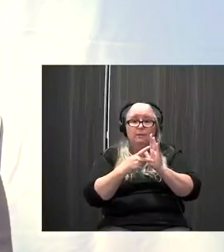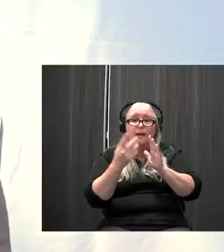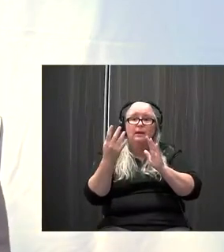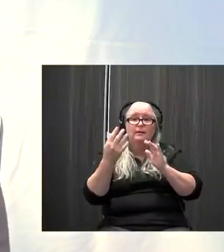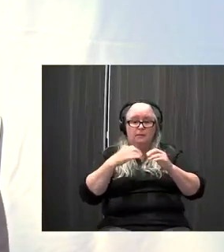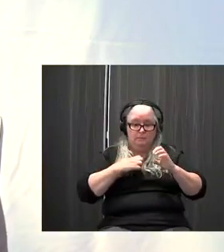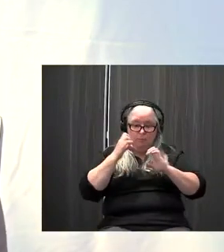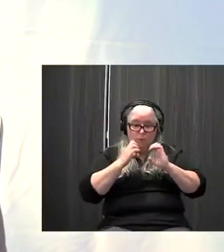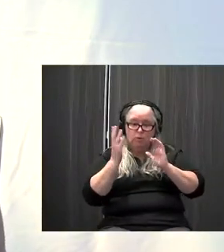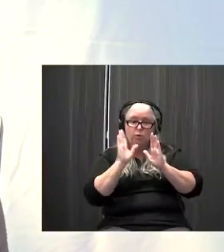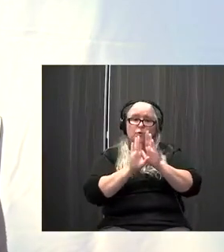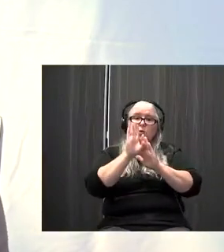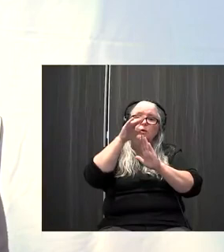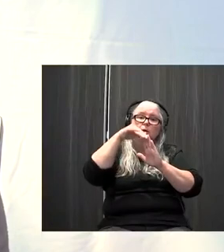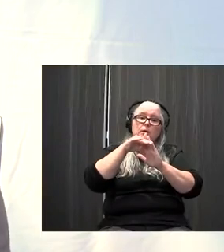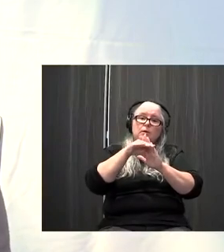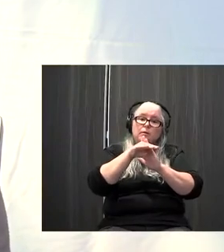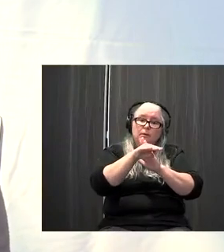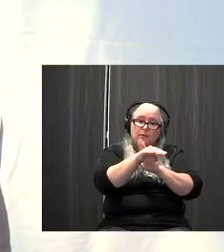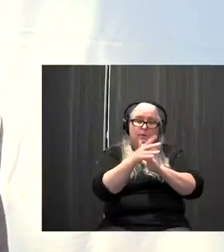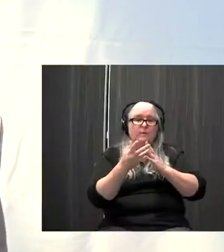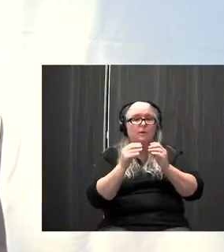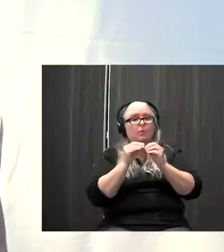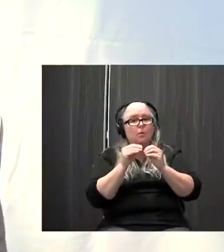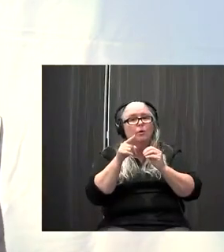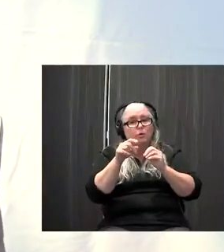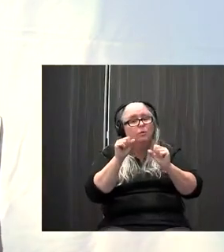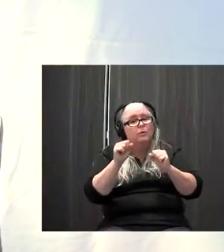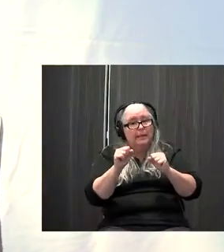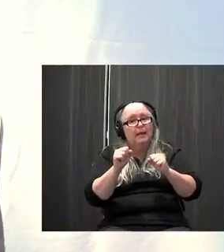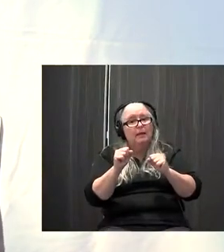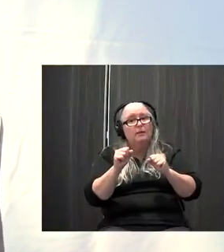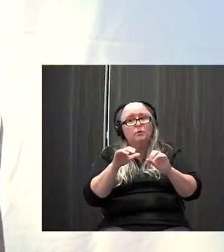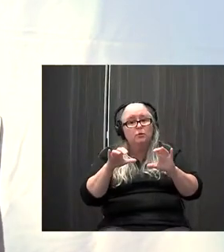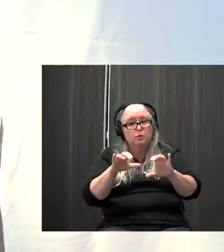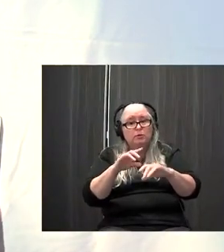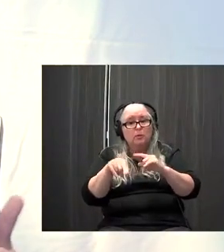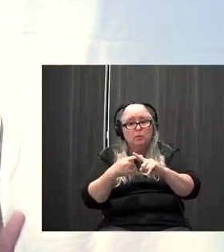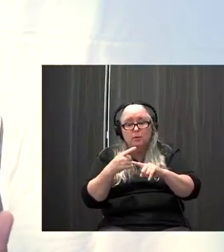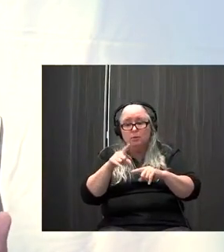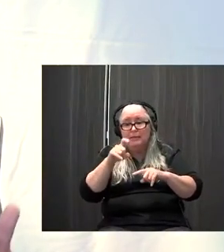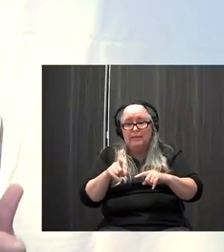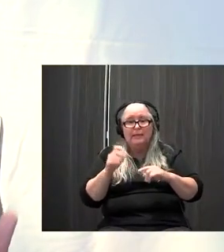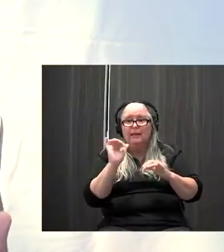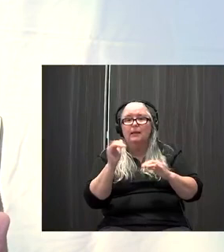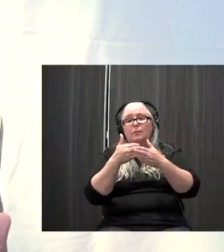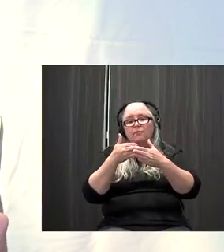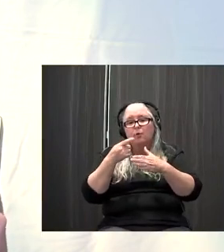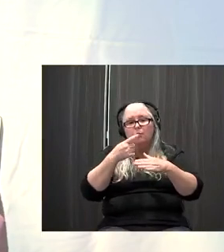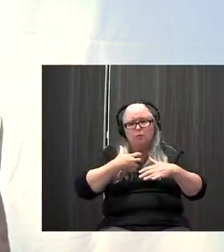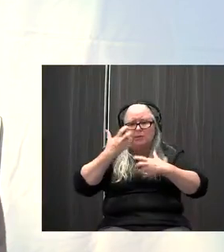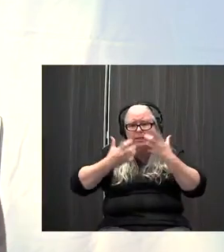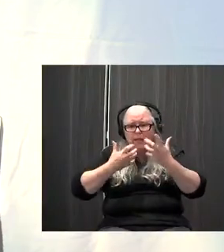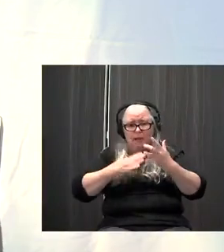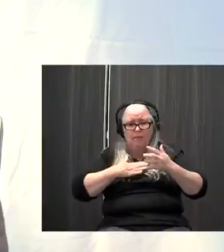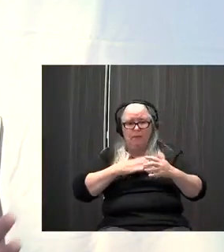the more you can access it when you really need it. So the more you start to notice before I yell at my kid, all right, my heart rate is going up and I